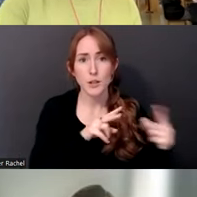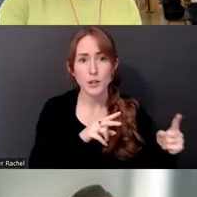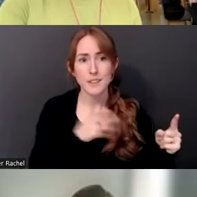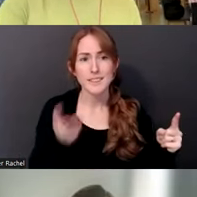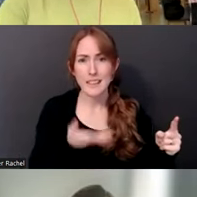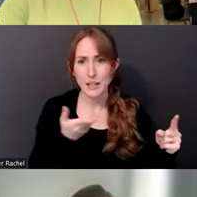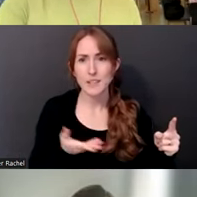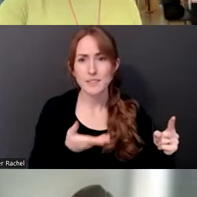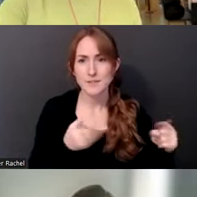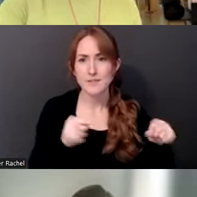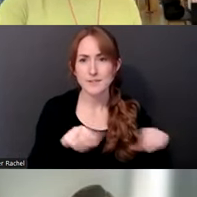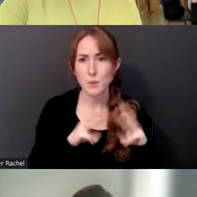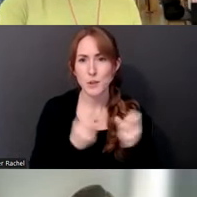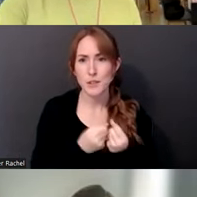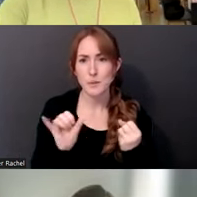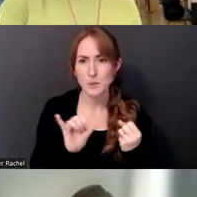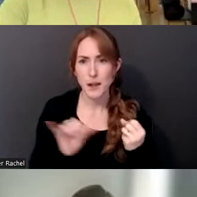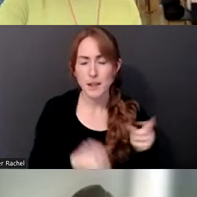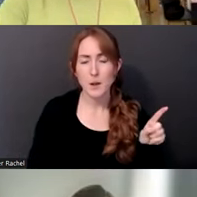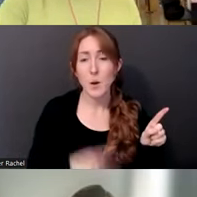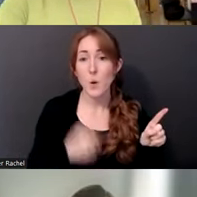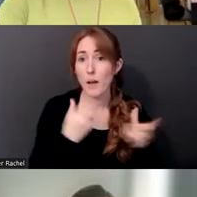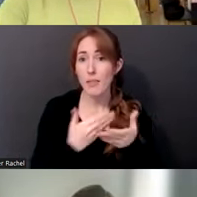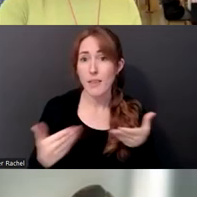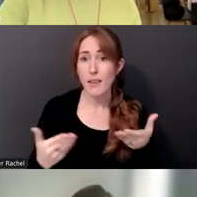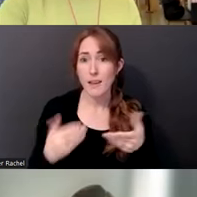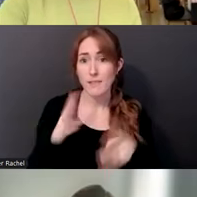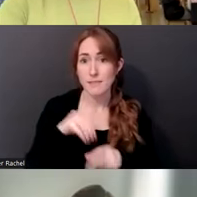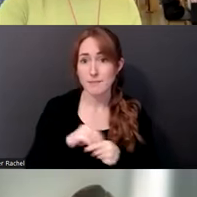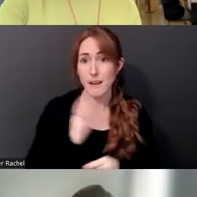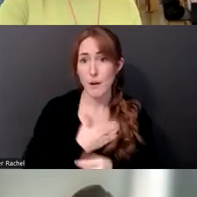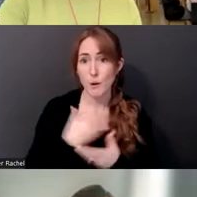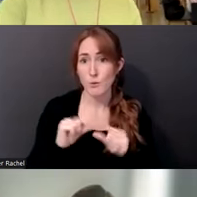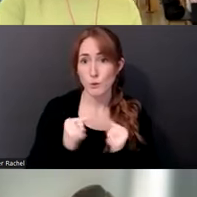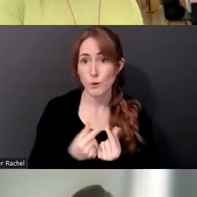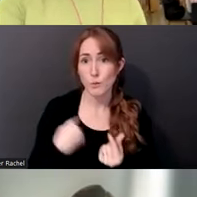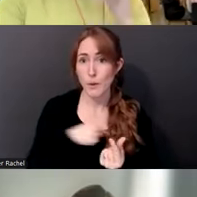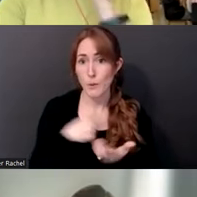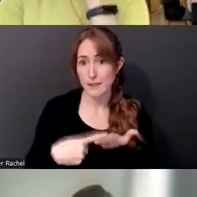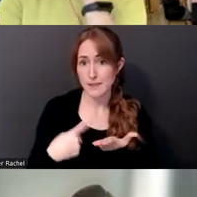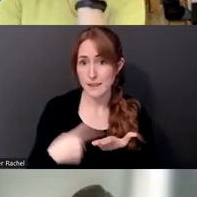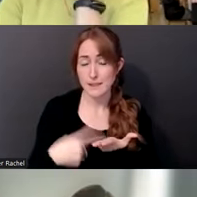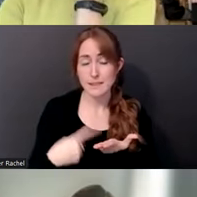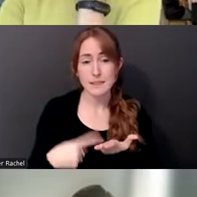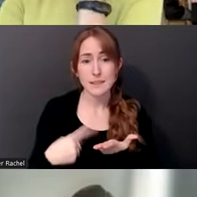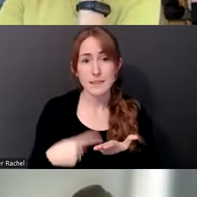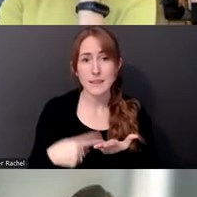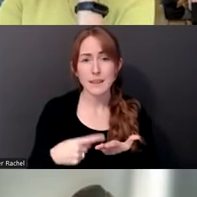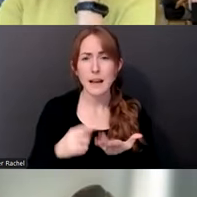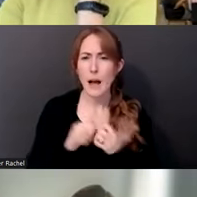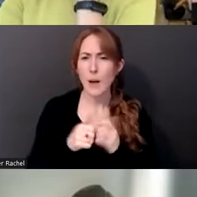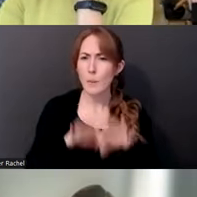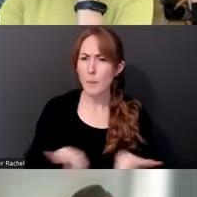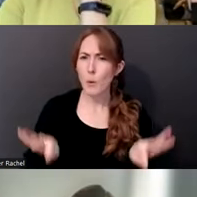And, and one of the things that we discussed in our group was the importance of having this first hand account,